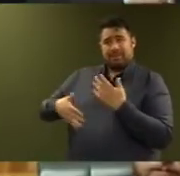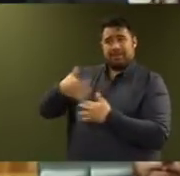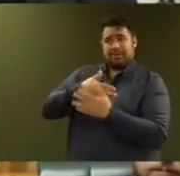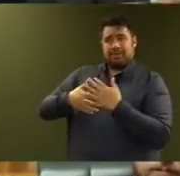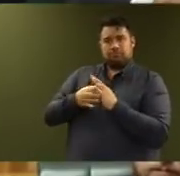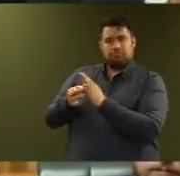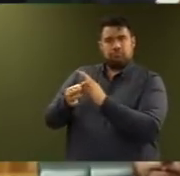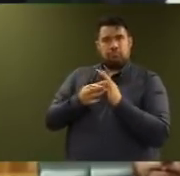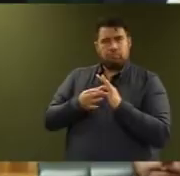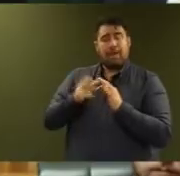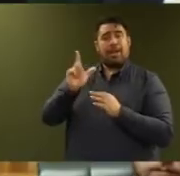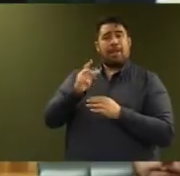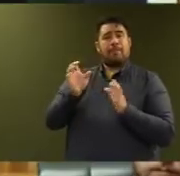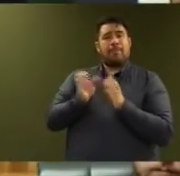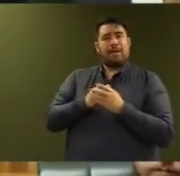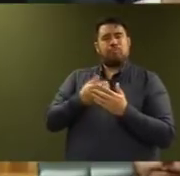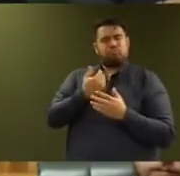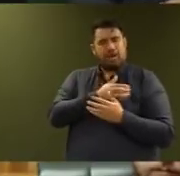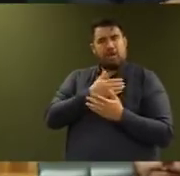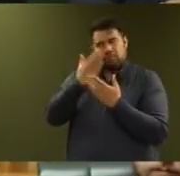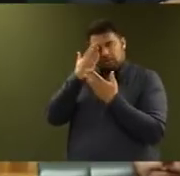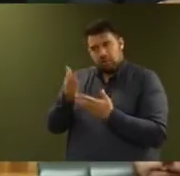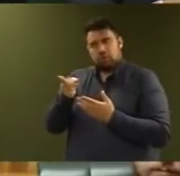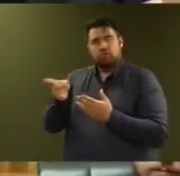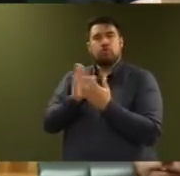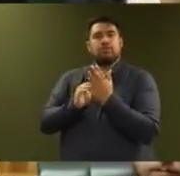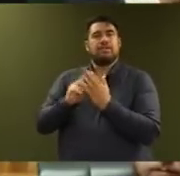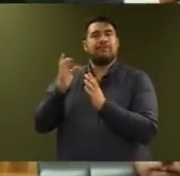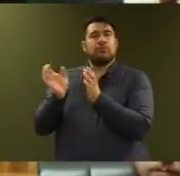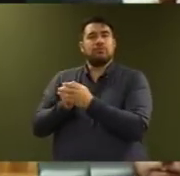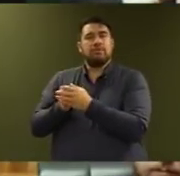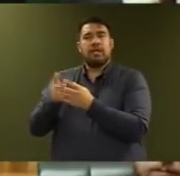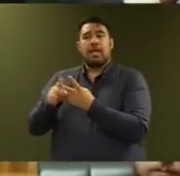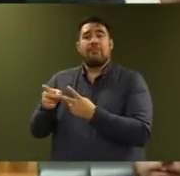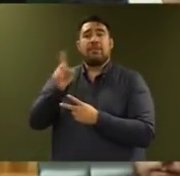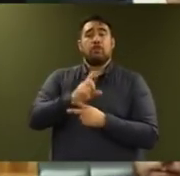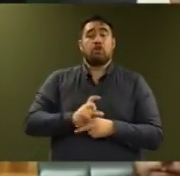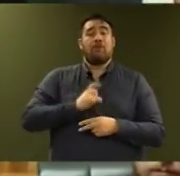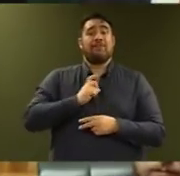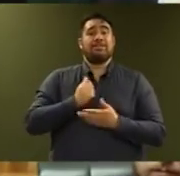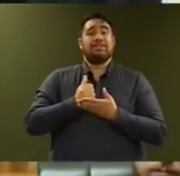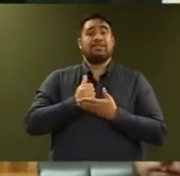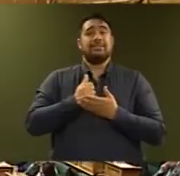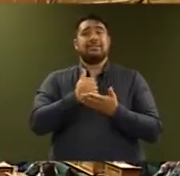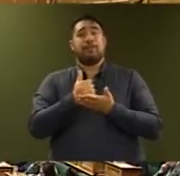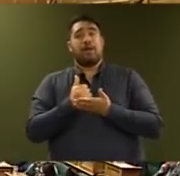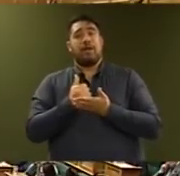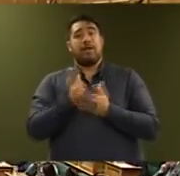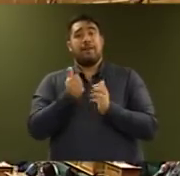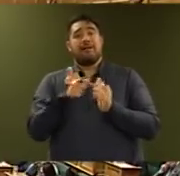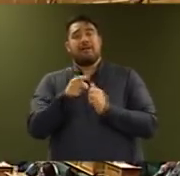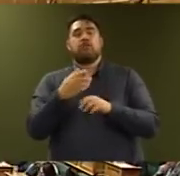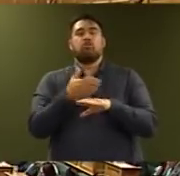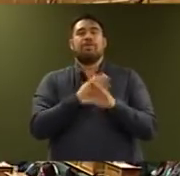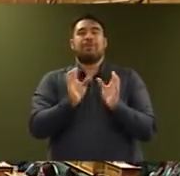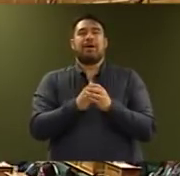is proud to work with our coalition partner New Zealand First and our confidence and supply partner the Green Party. These